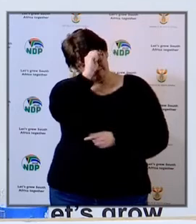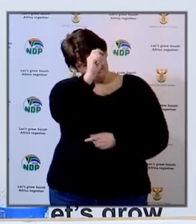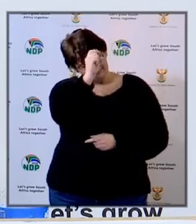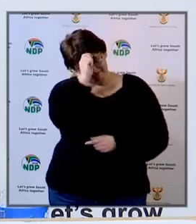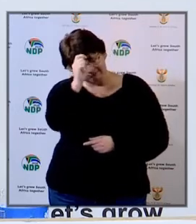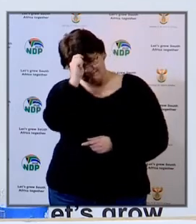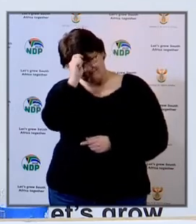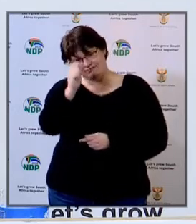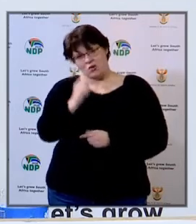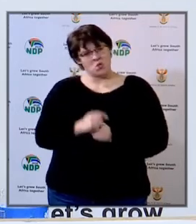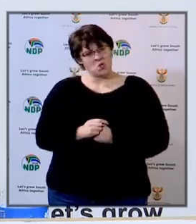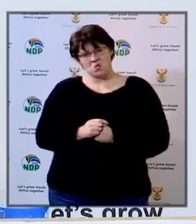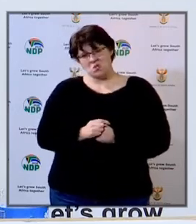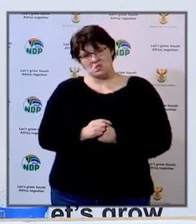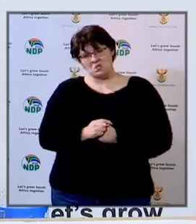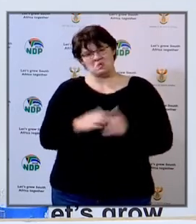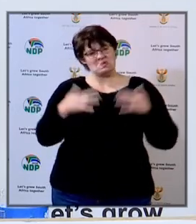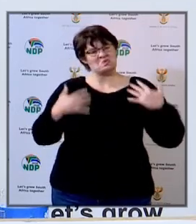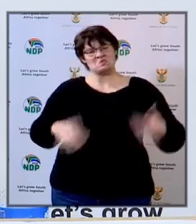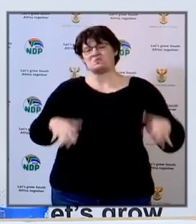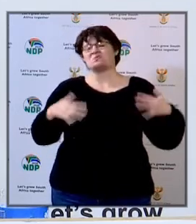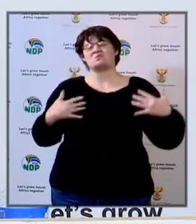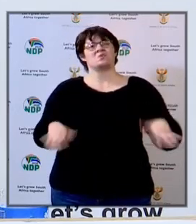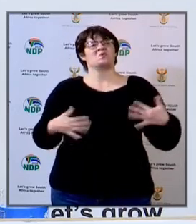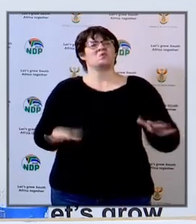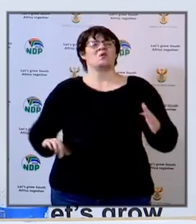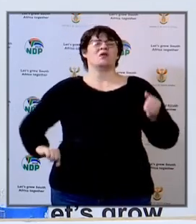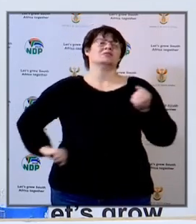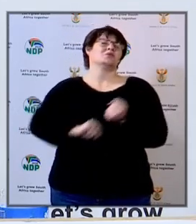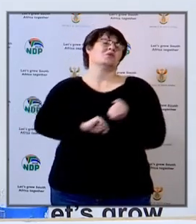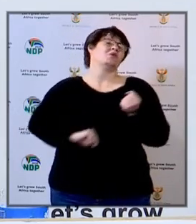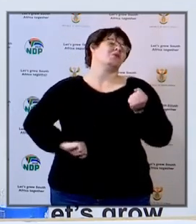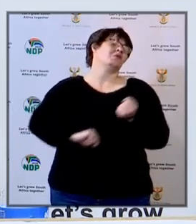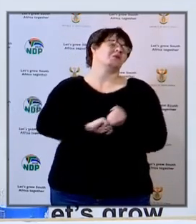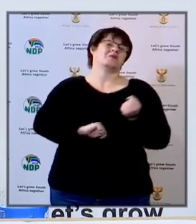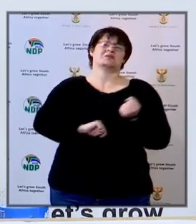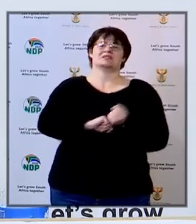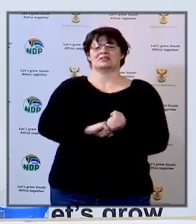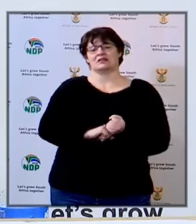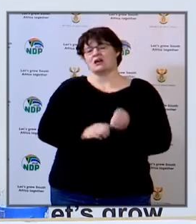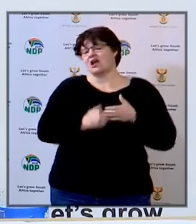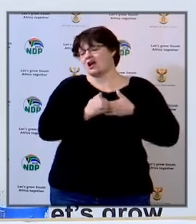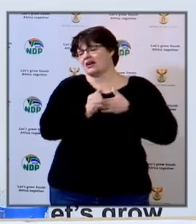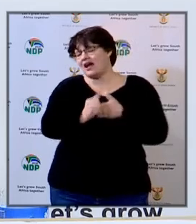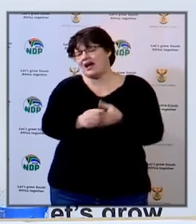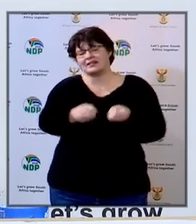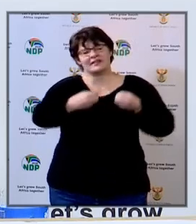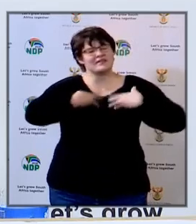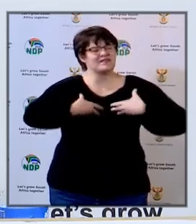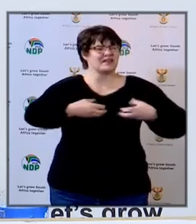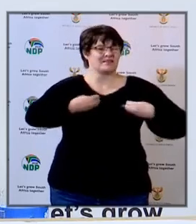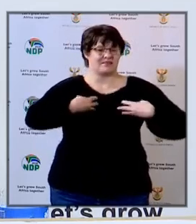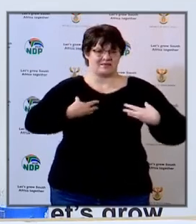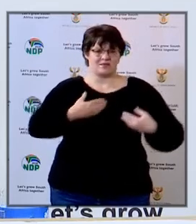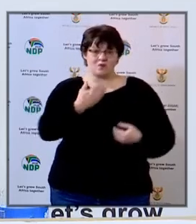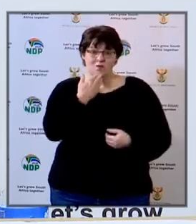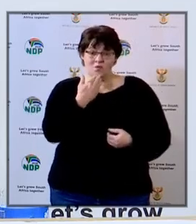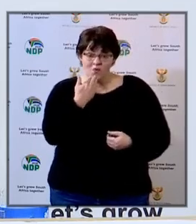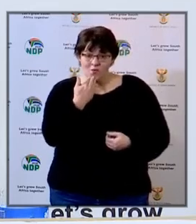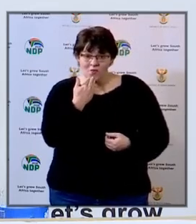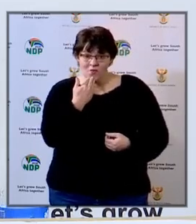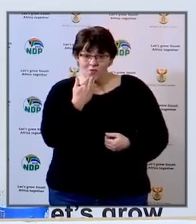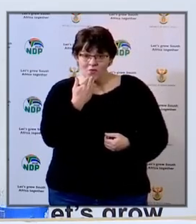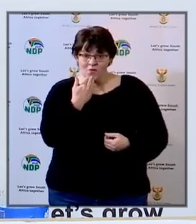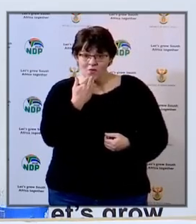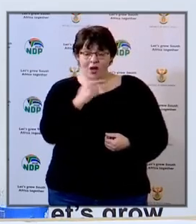the immeasurable and highly appreciated support and guidance and stewardship that we got that